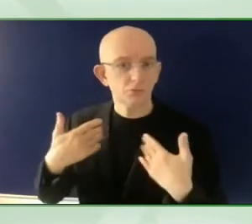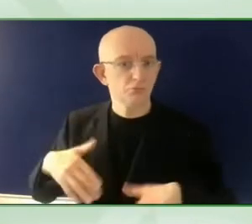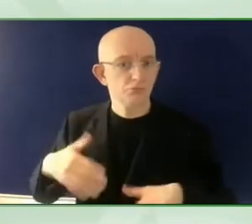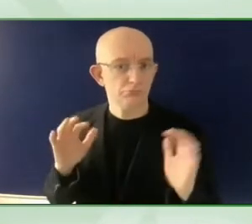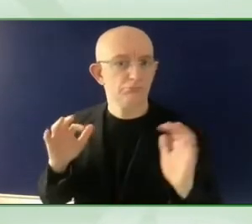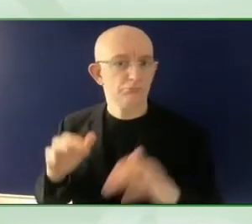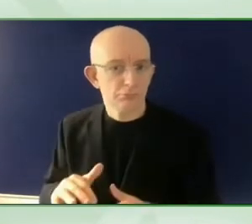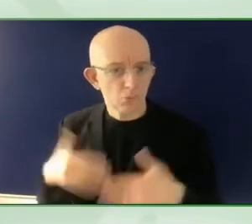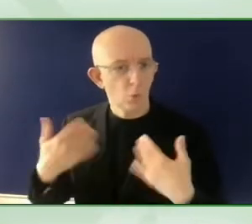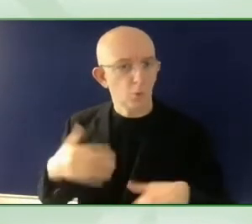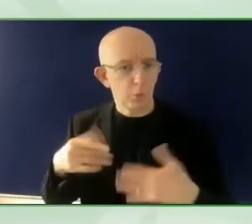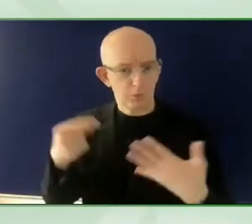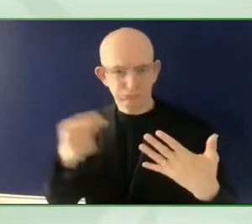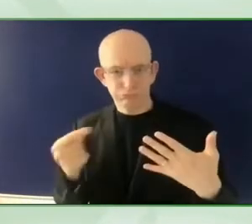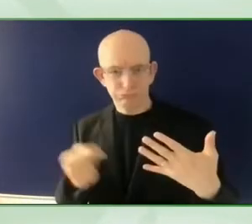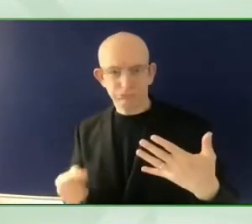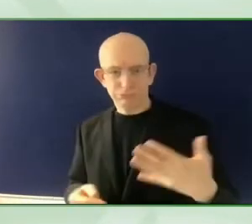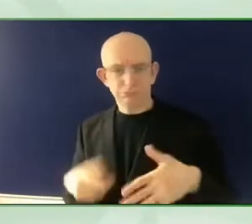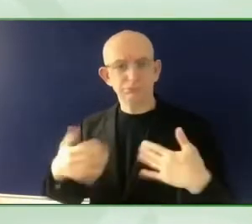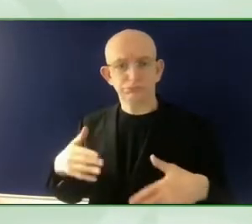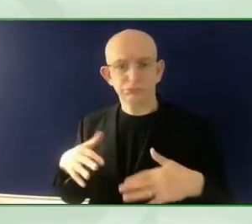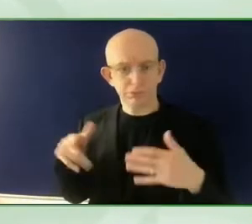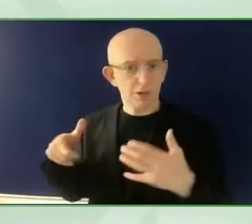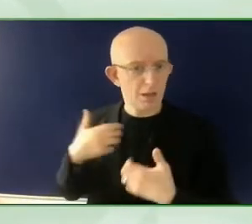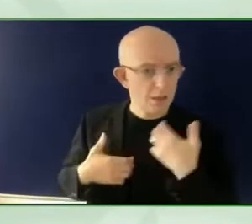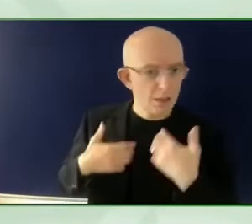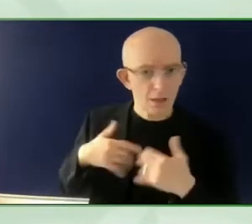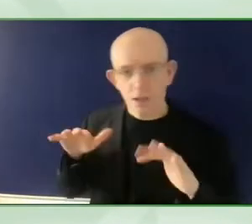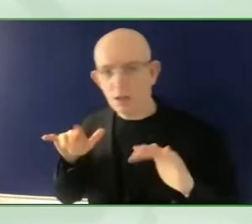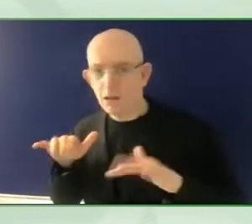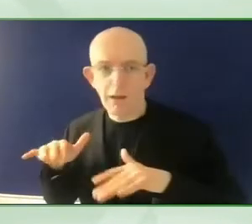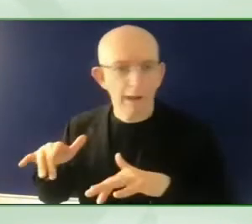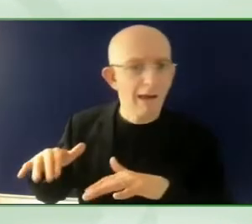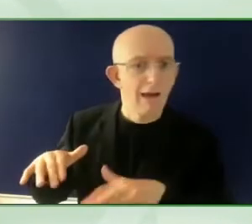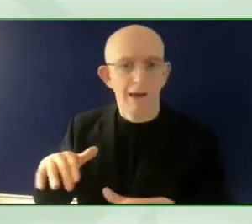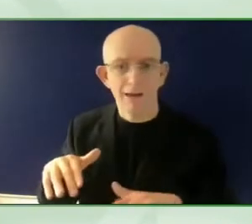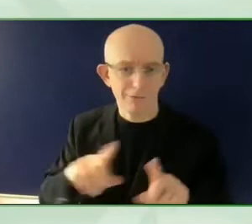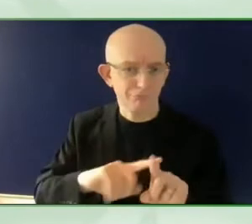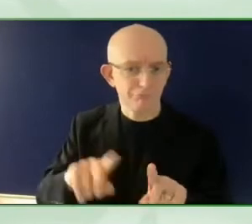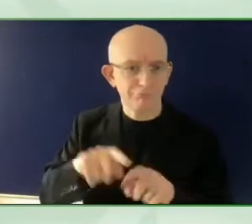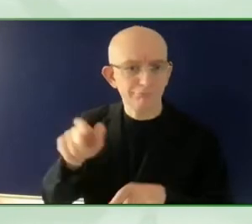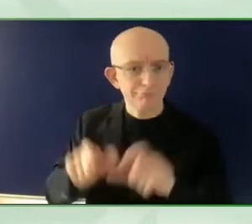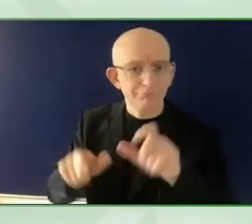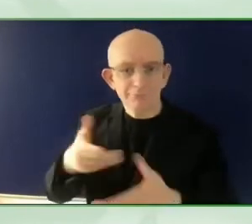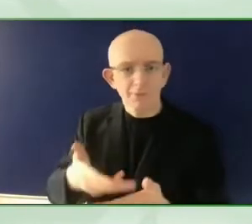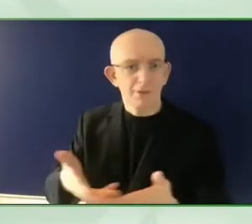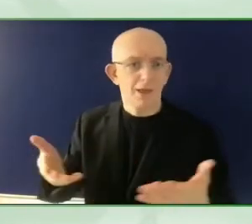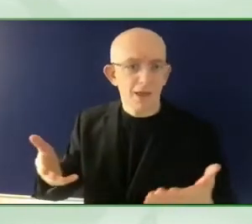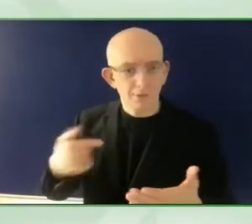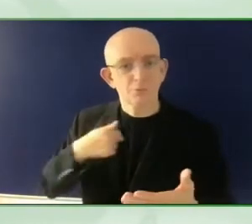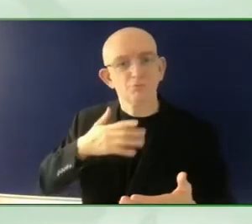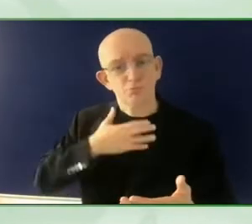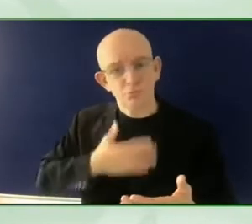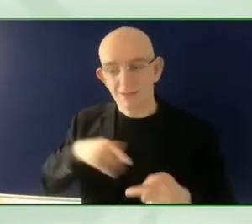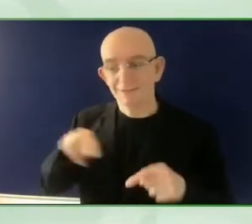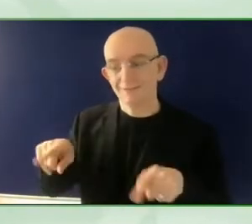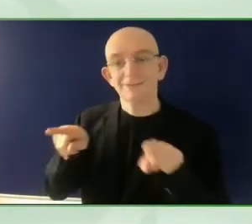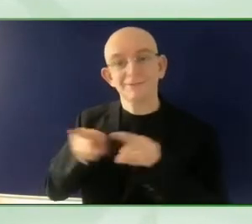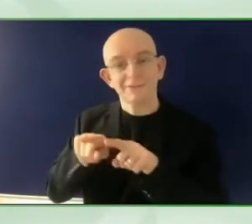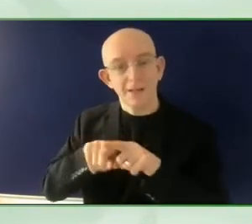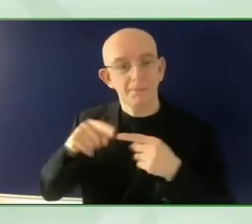ask you a little more background on these commitments. This is, of course, the heart or the backbone of the GDS, these commitments that